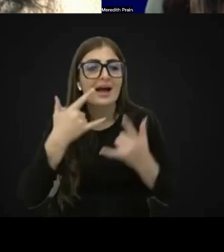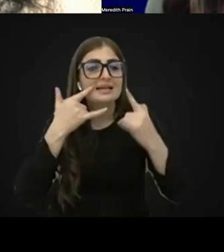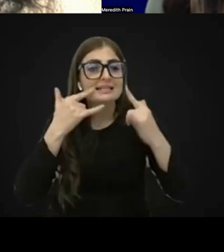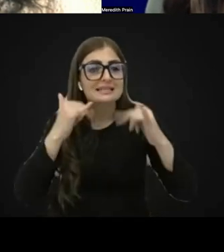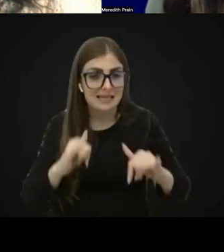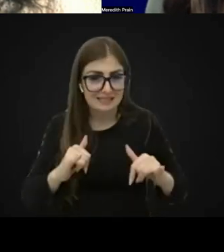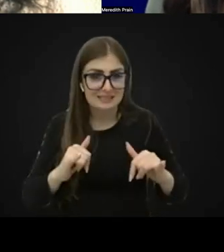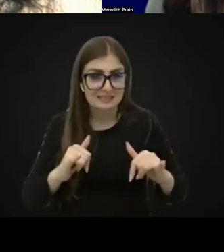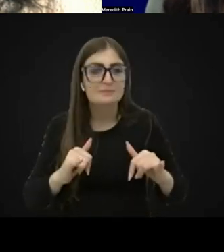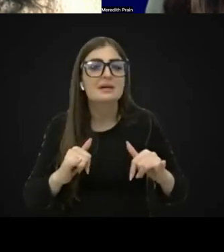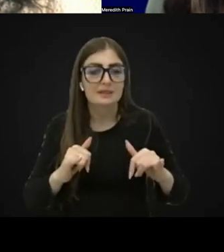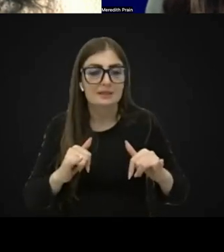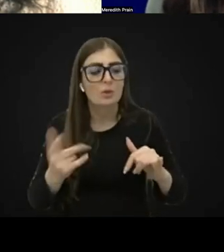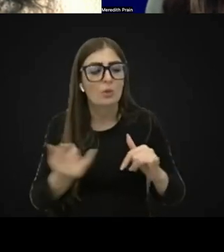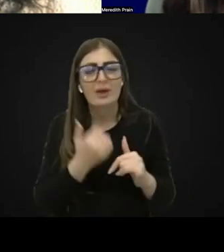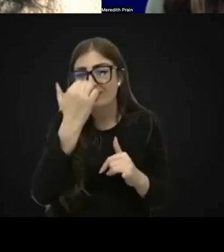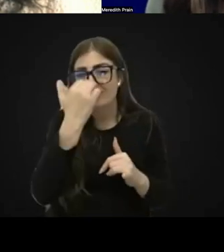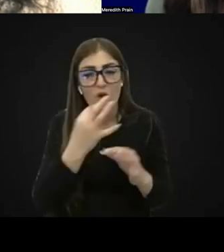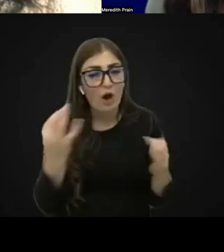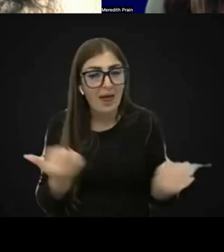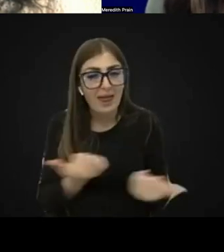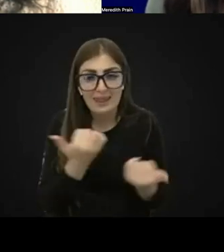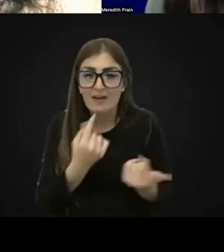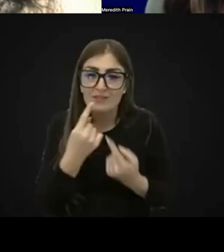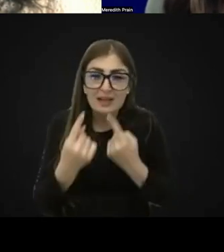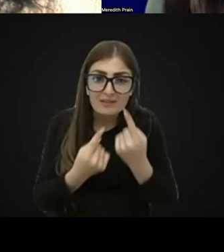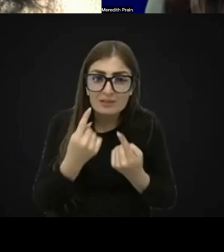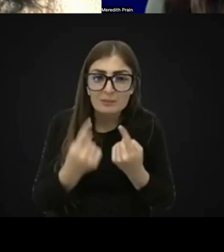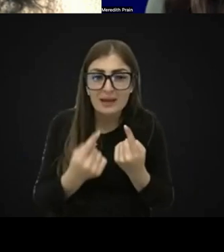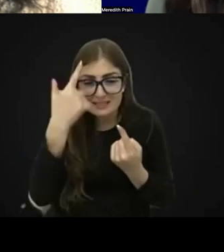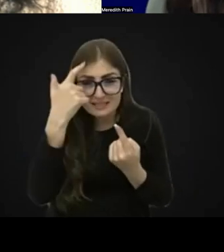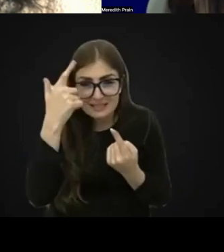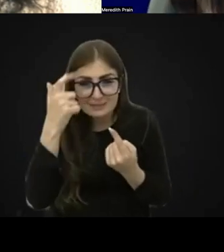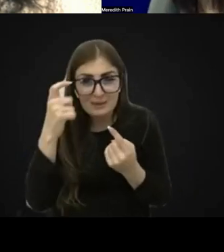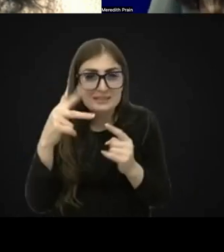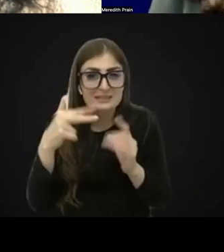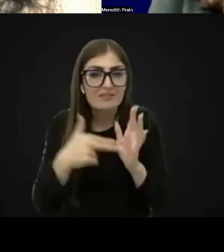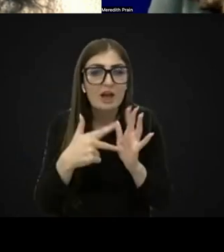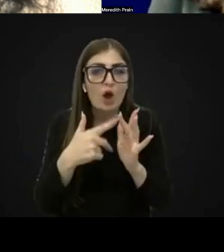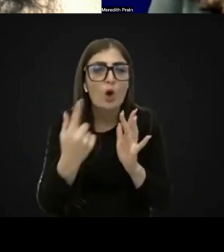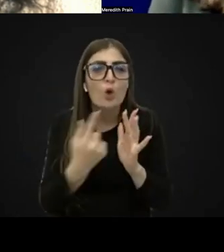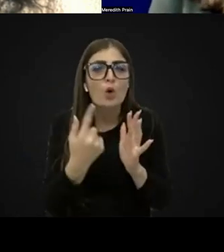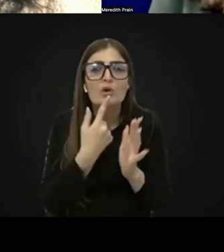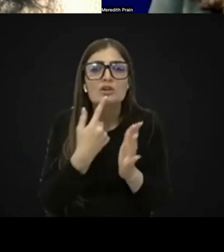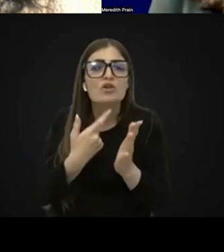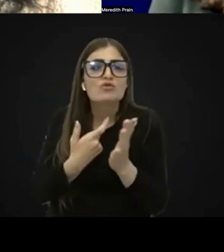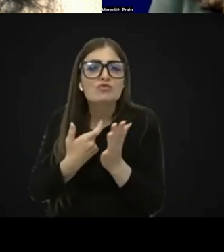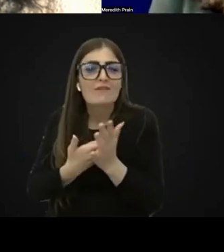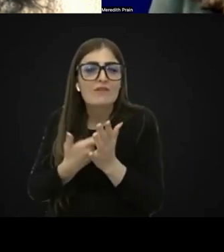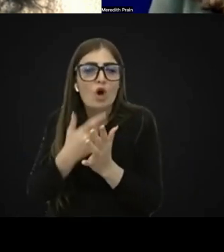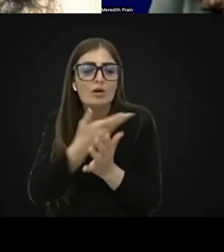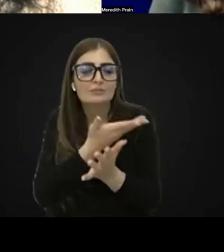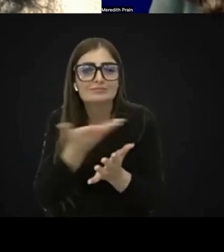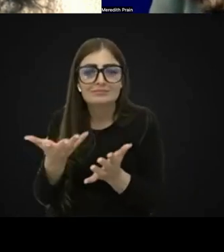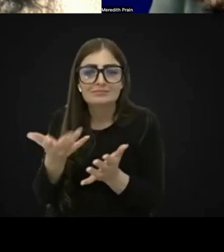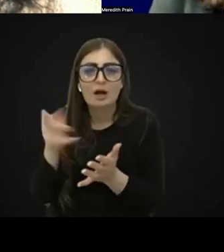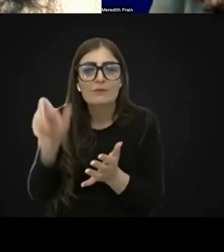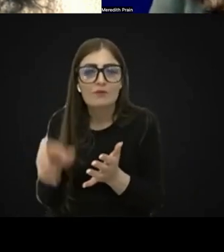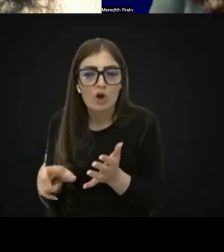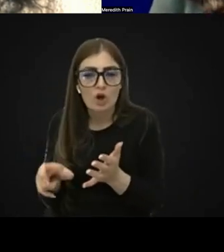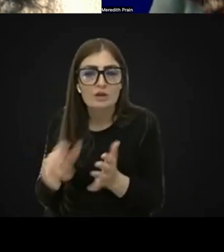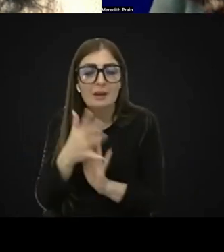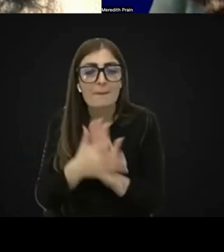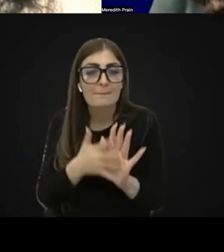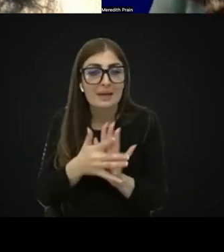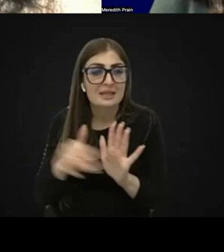with minimal information, and you suspect CVI, who would you refer to first? I'm wondering if they're asking